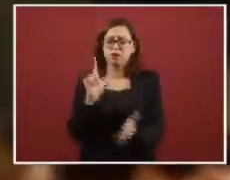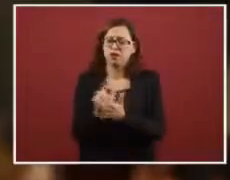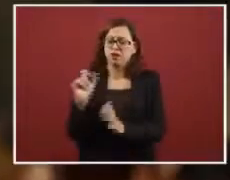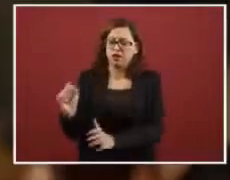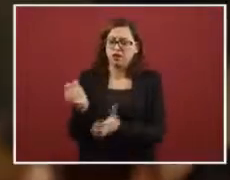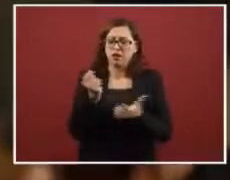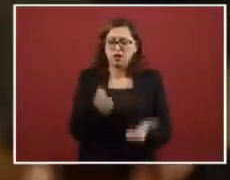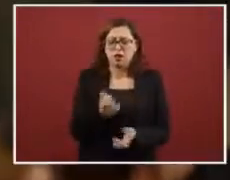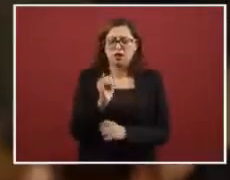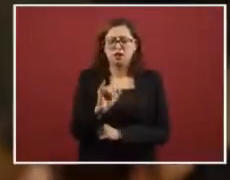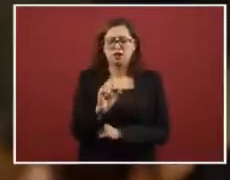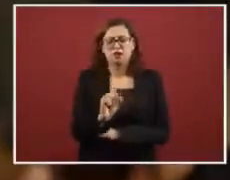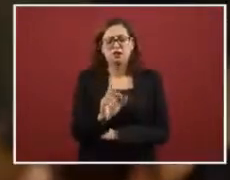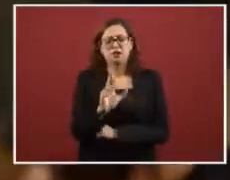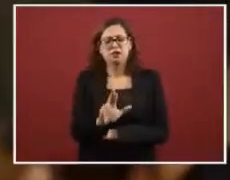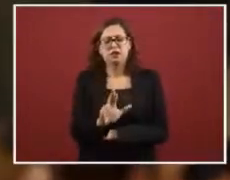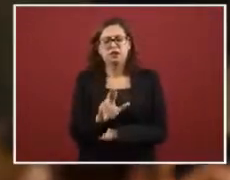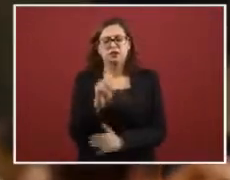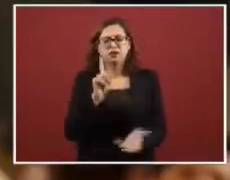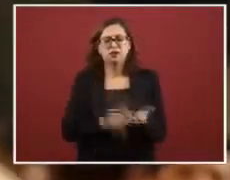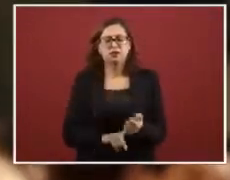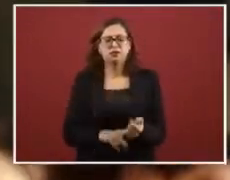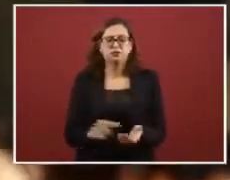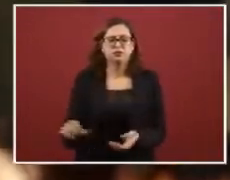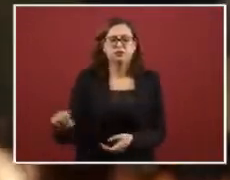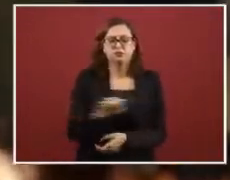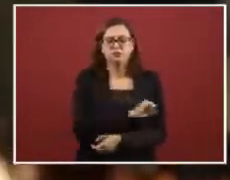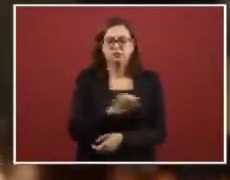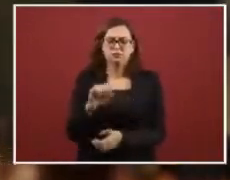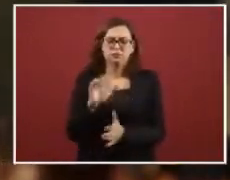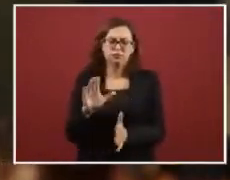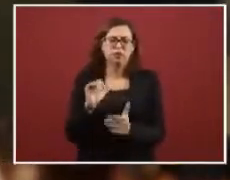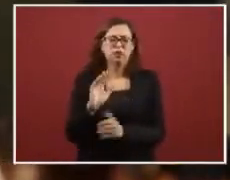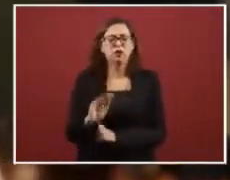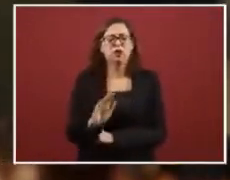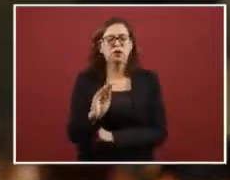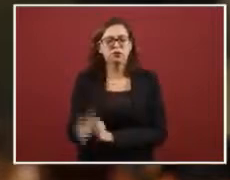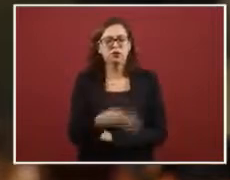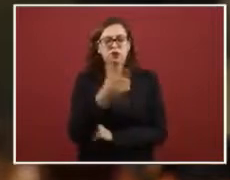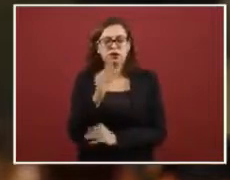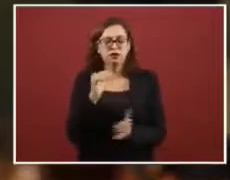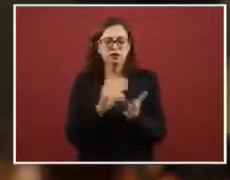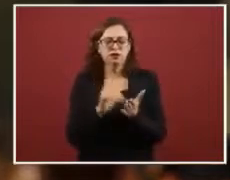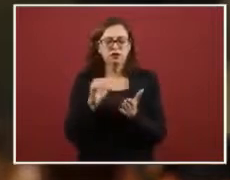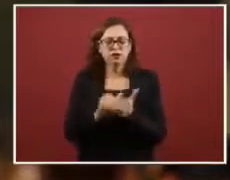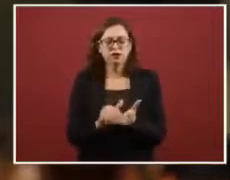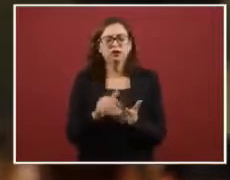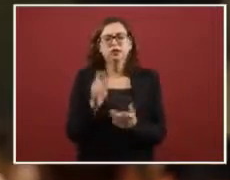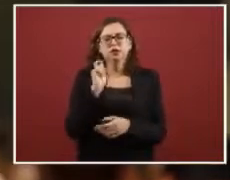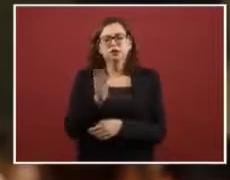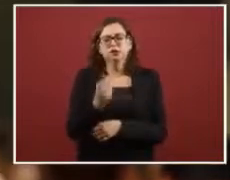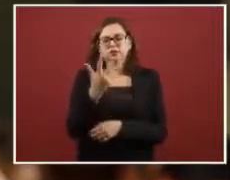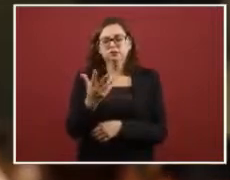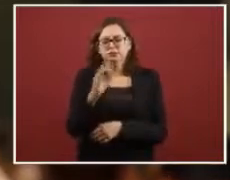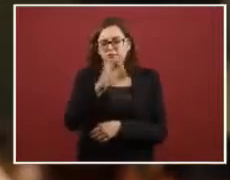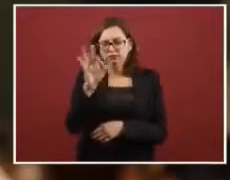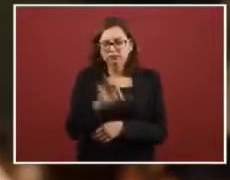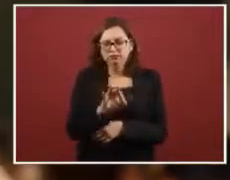ISR is checking that it has an increase in recaudation of $94.000.000, which is more or less than 5%.